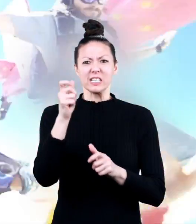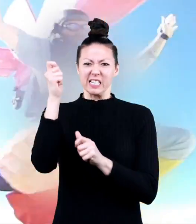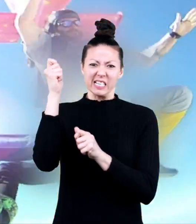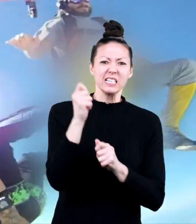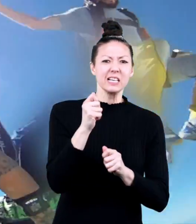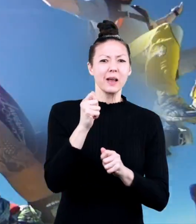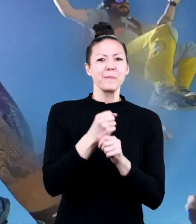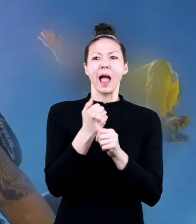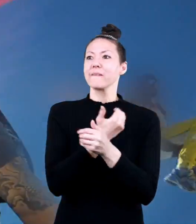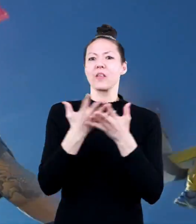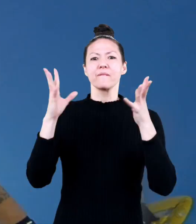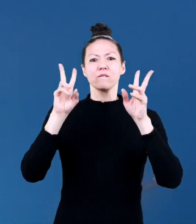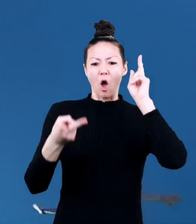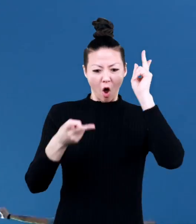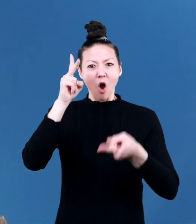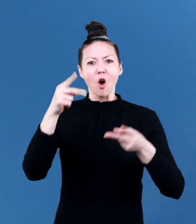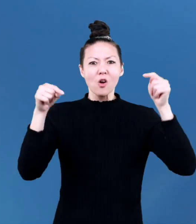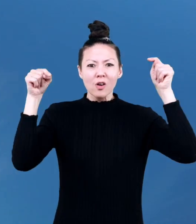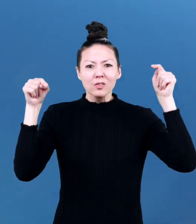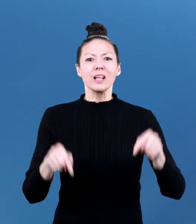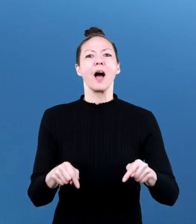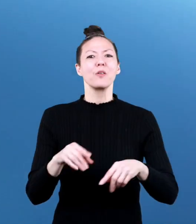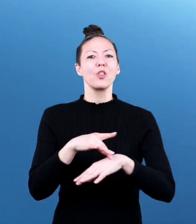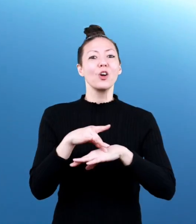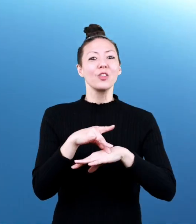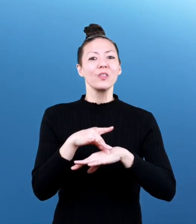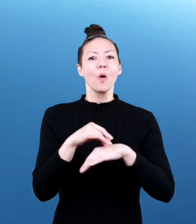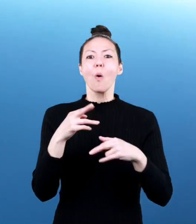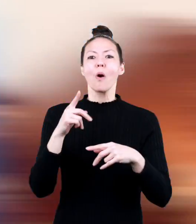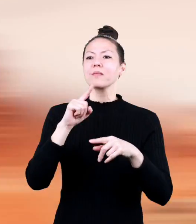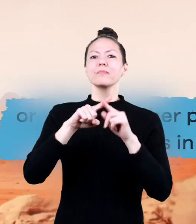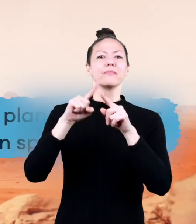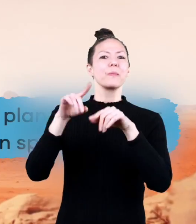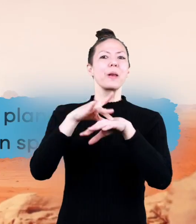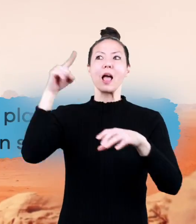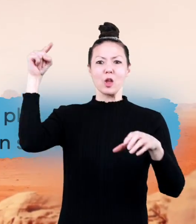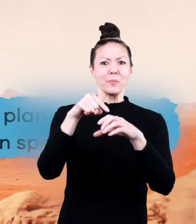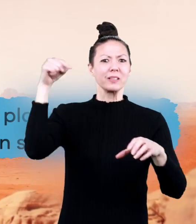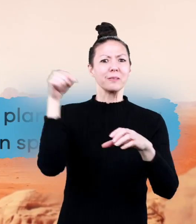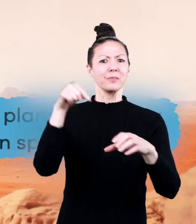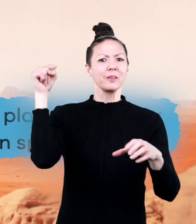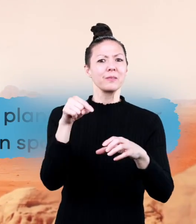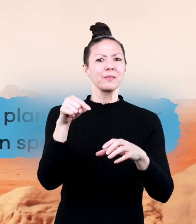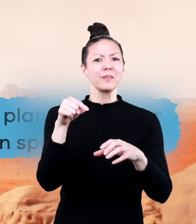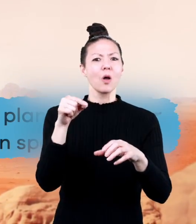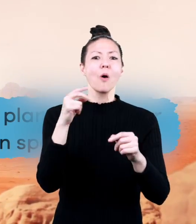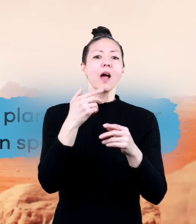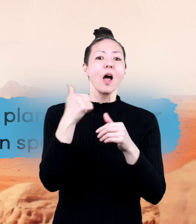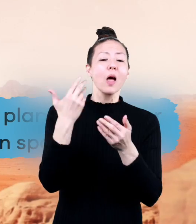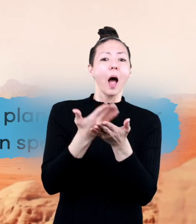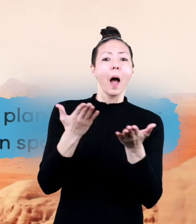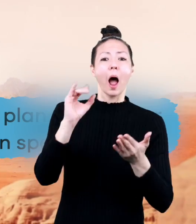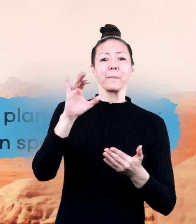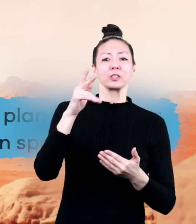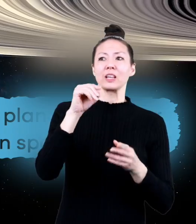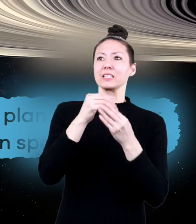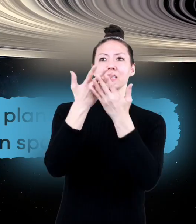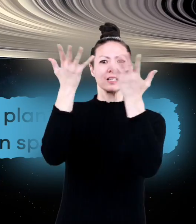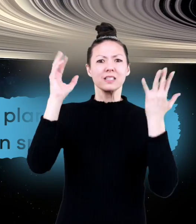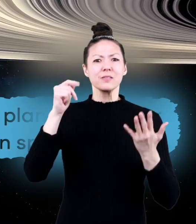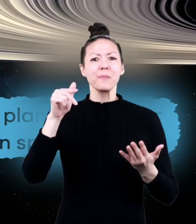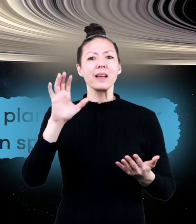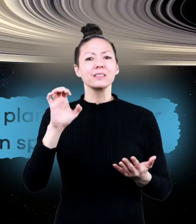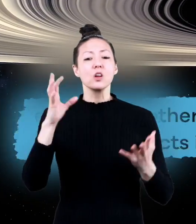Gravity is the force that makes everything fall towards the Earth or towards other planets or other objects in